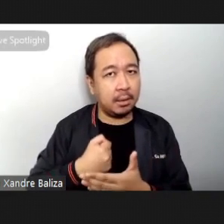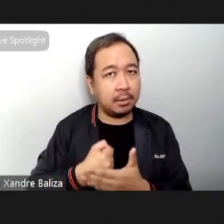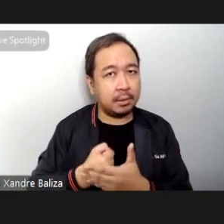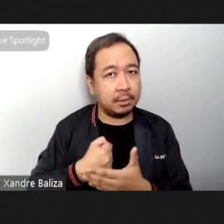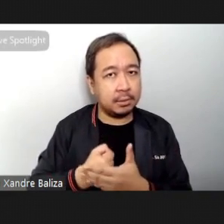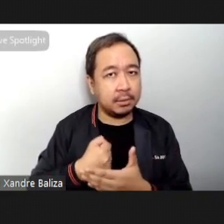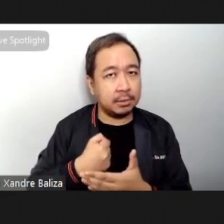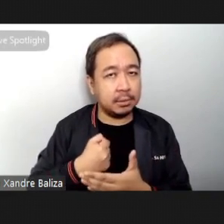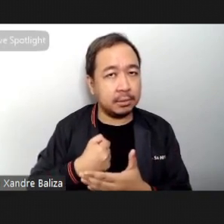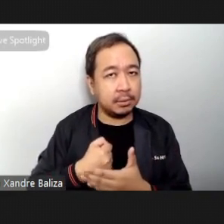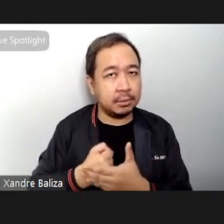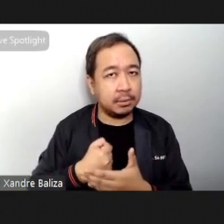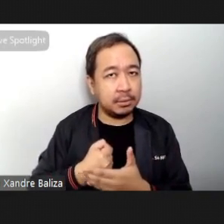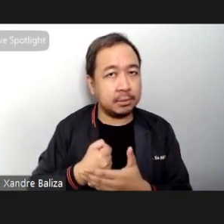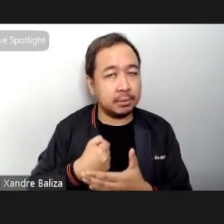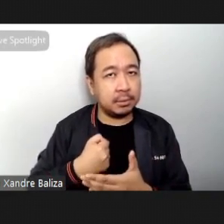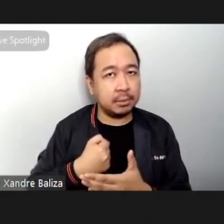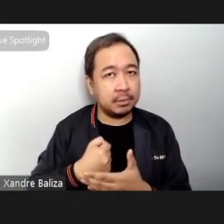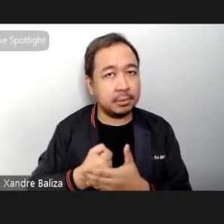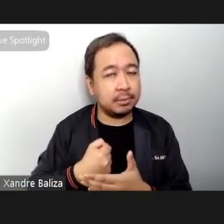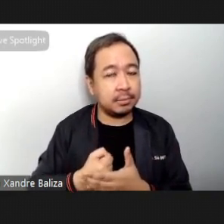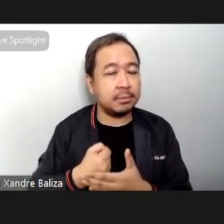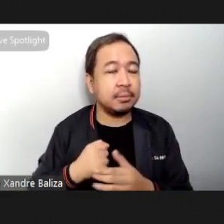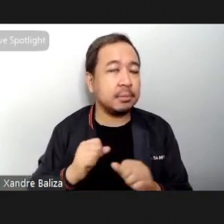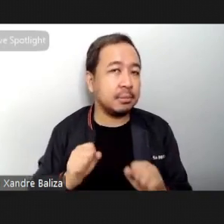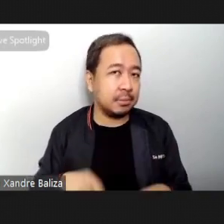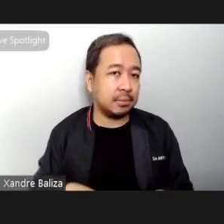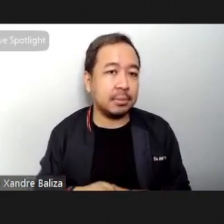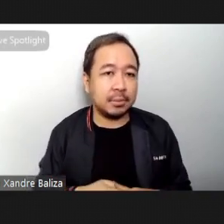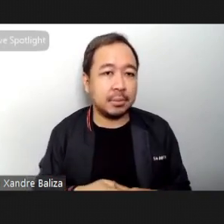And you might even the of your